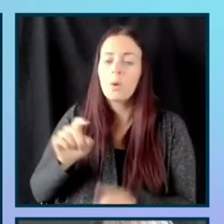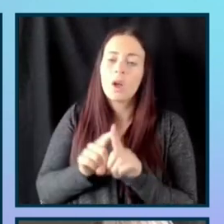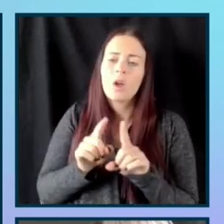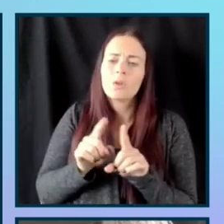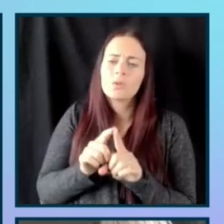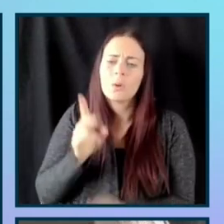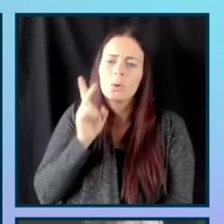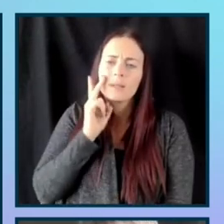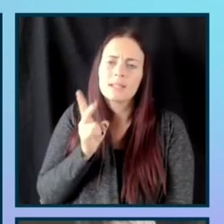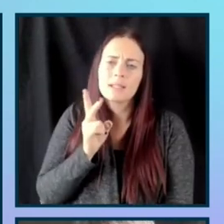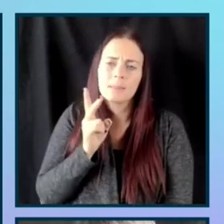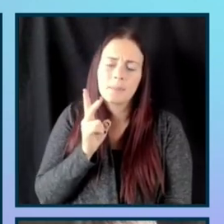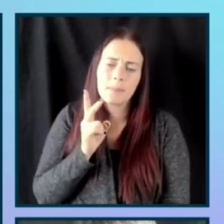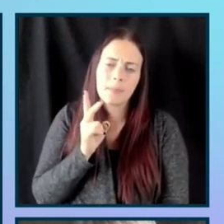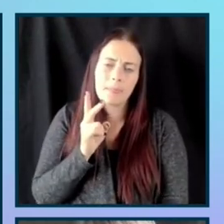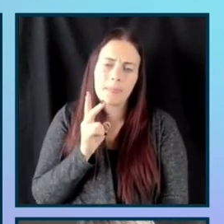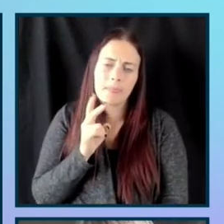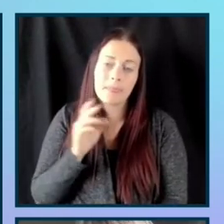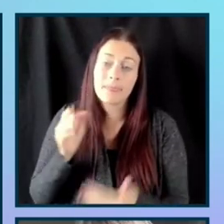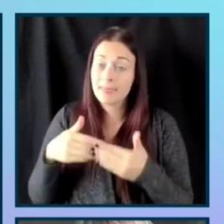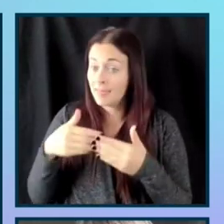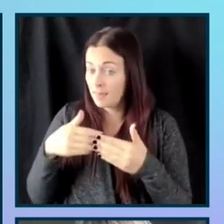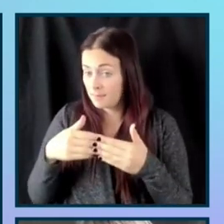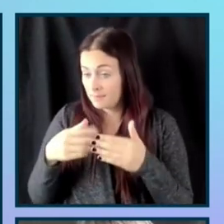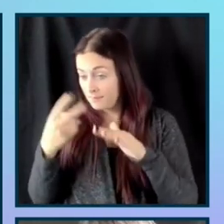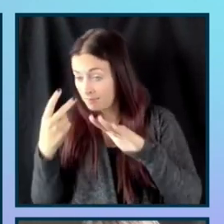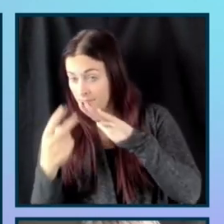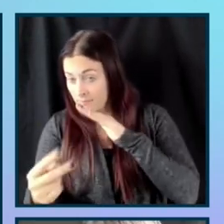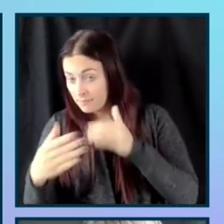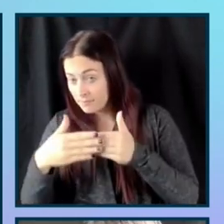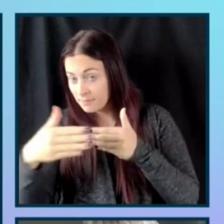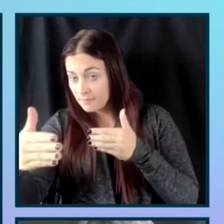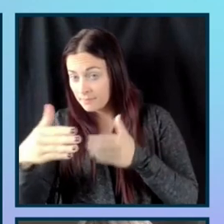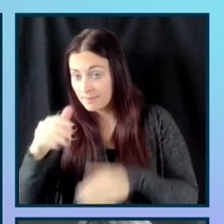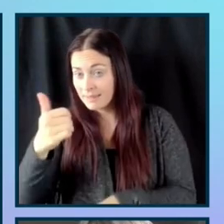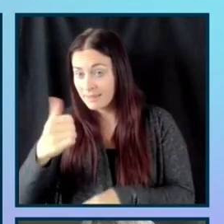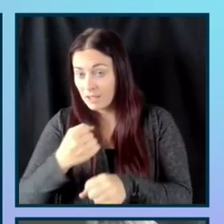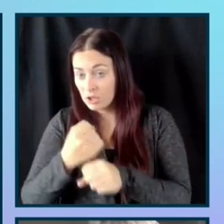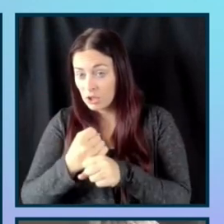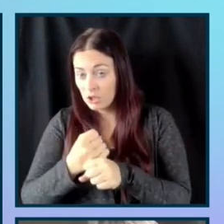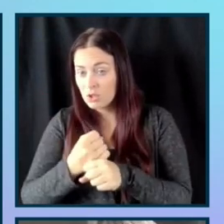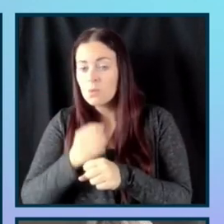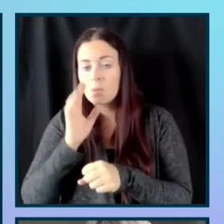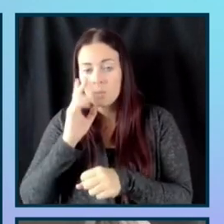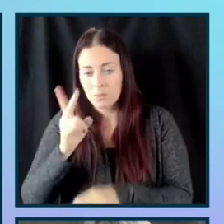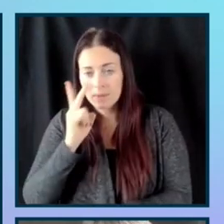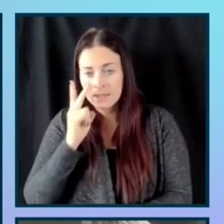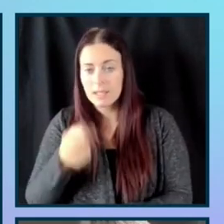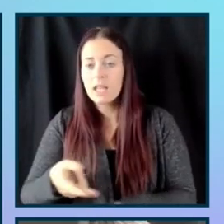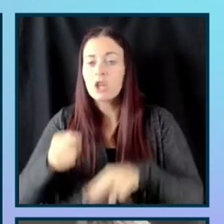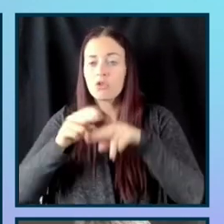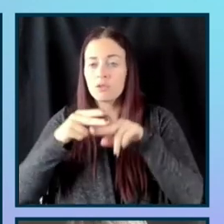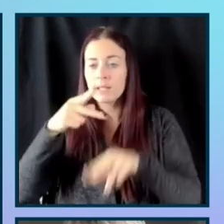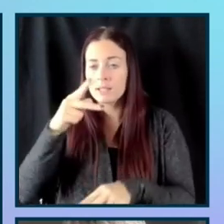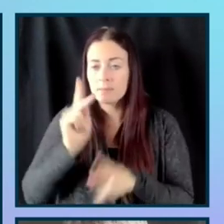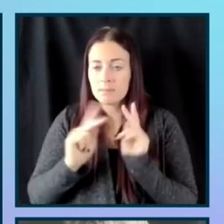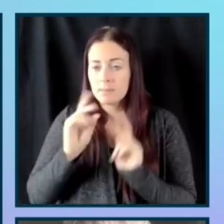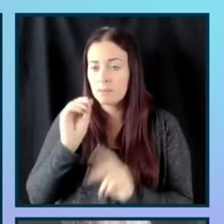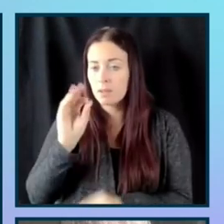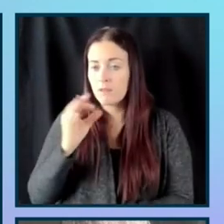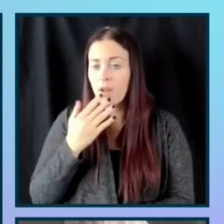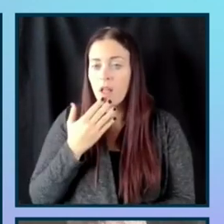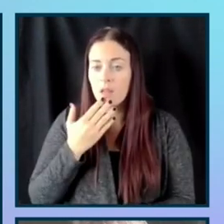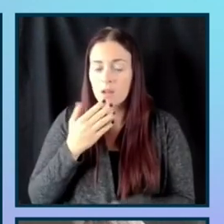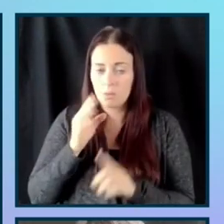that, that in the next 10 years, we'll see that increase of people of color. So we see a lot